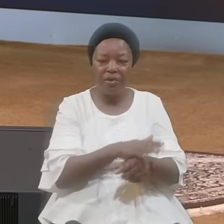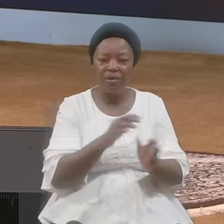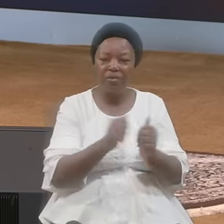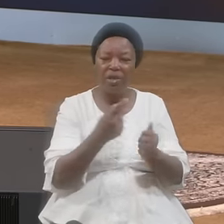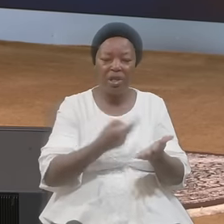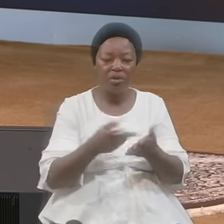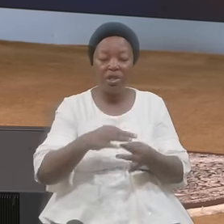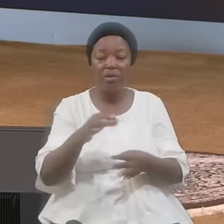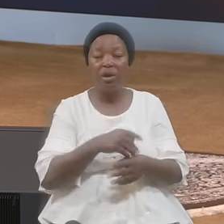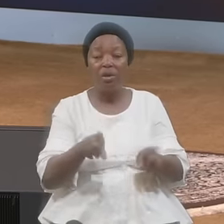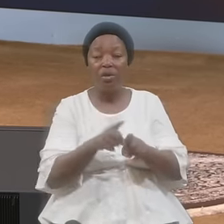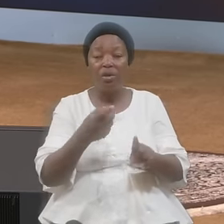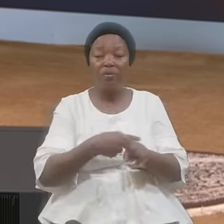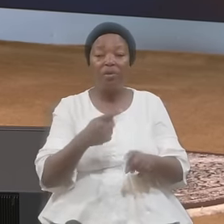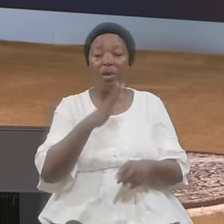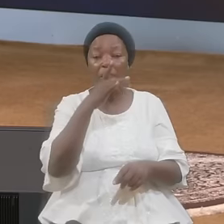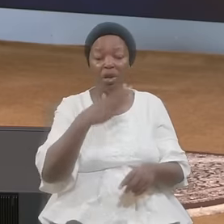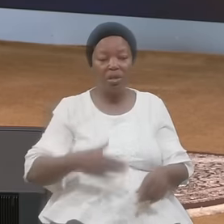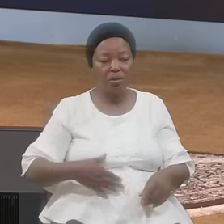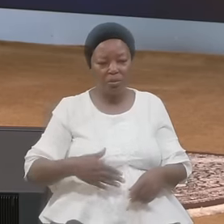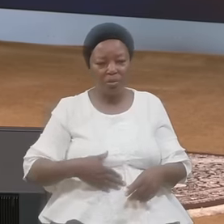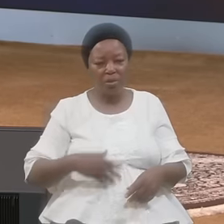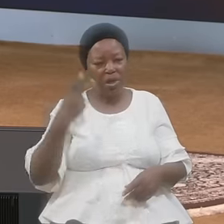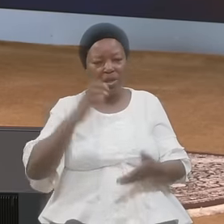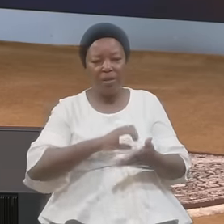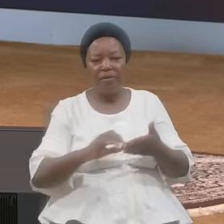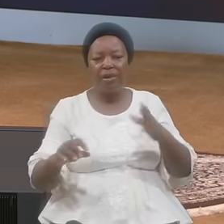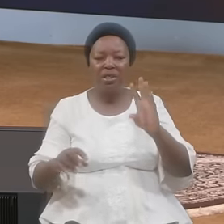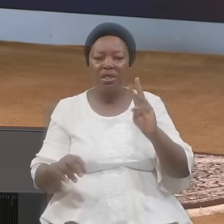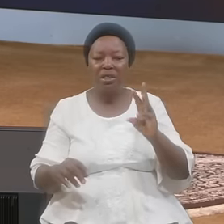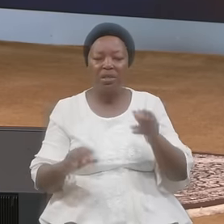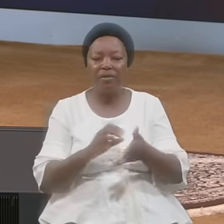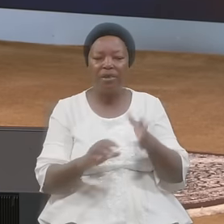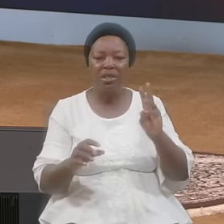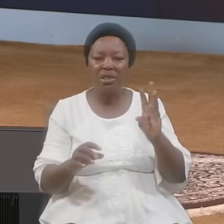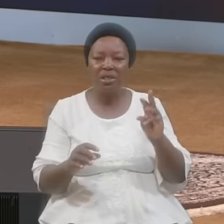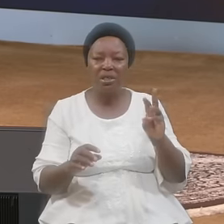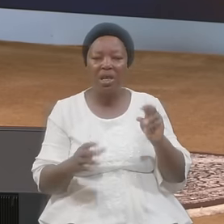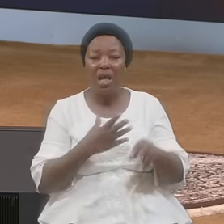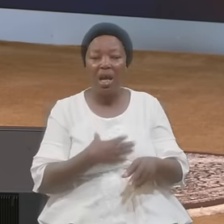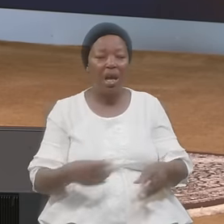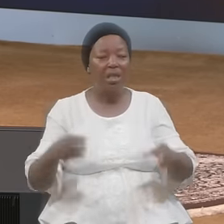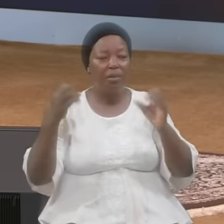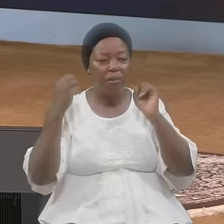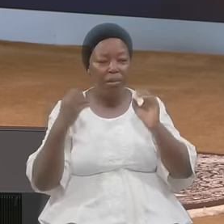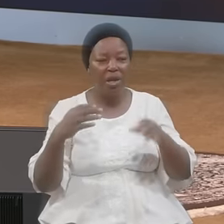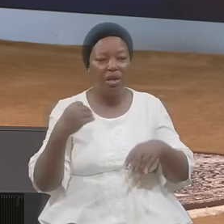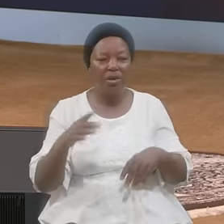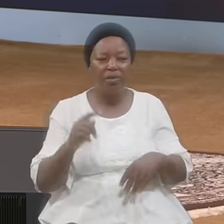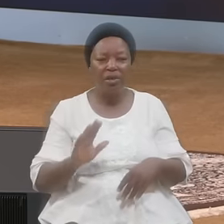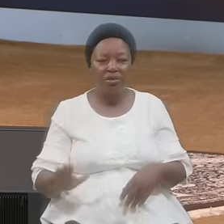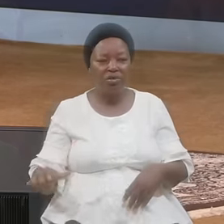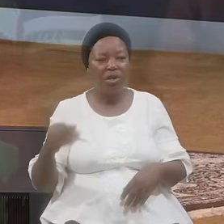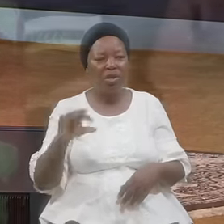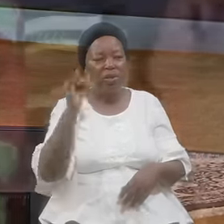Mother's One Look At Verse 16 In Verse 16 Many Many Many The Children